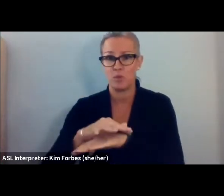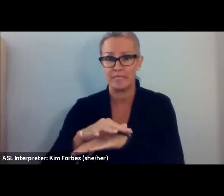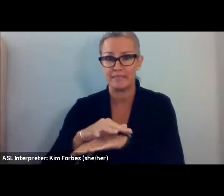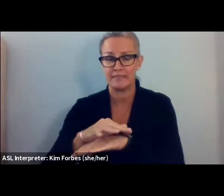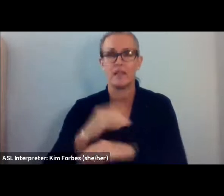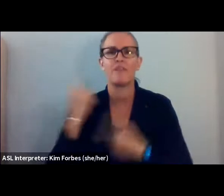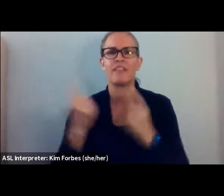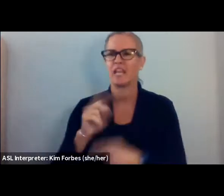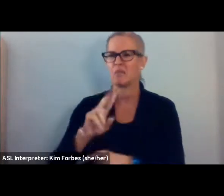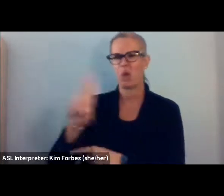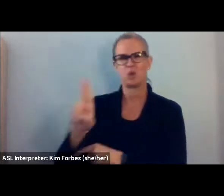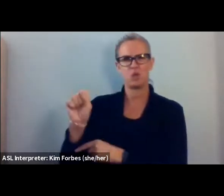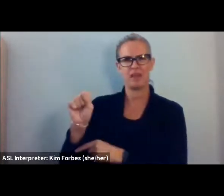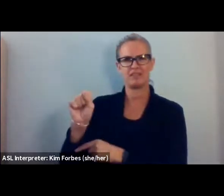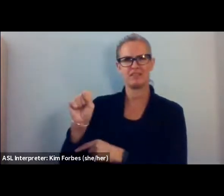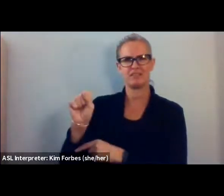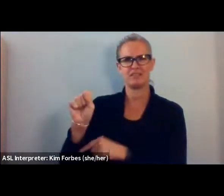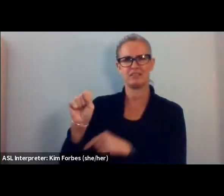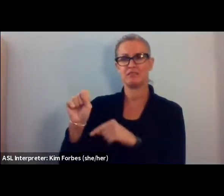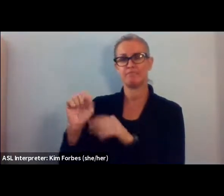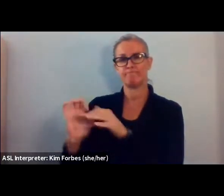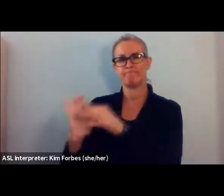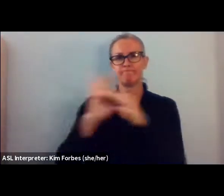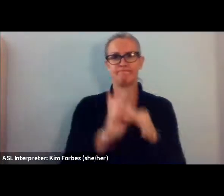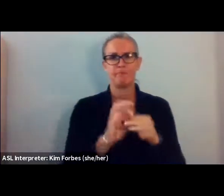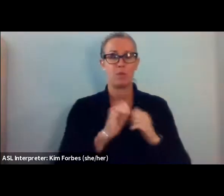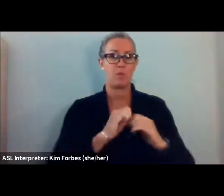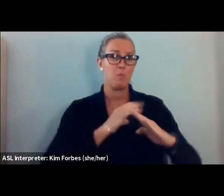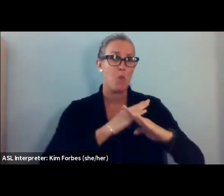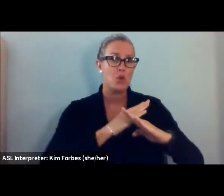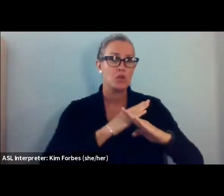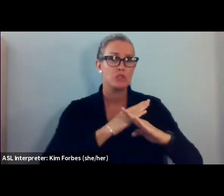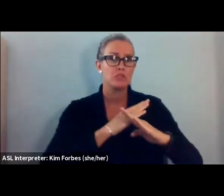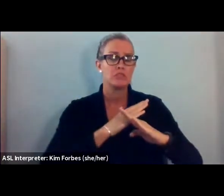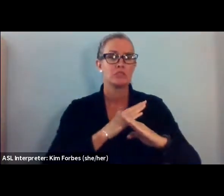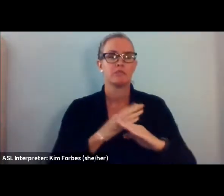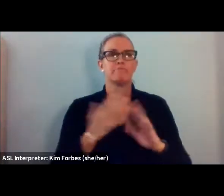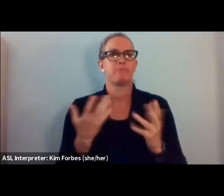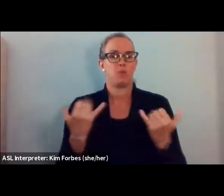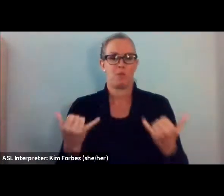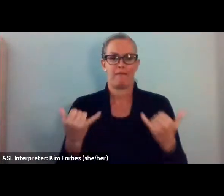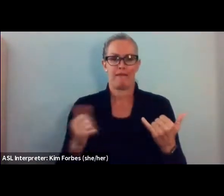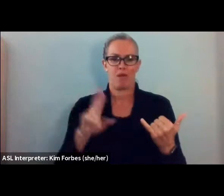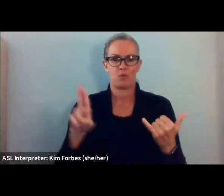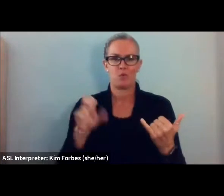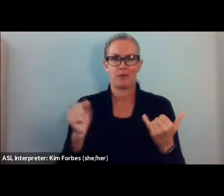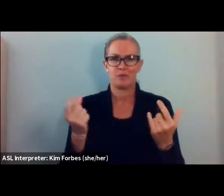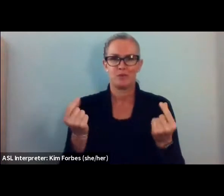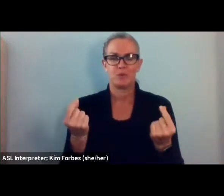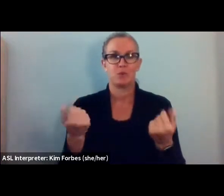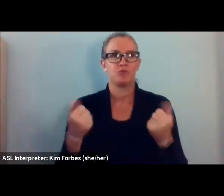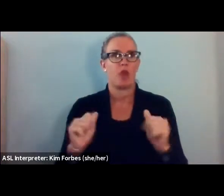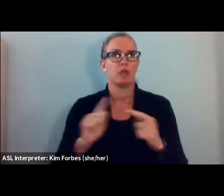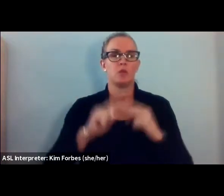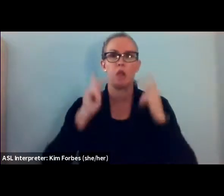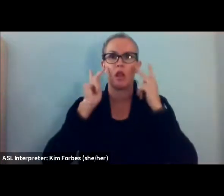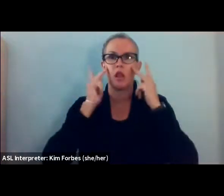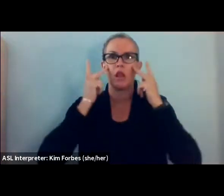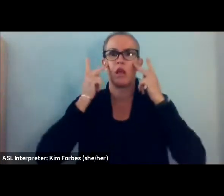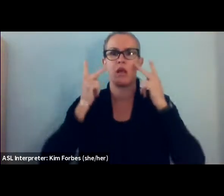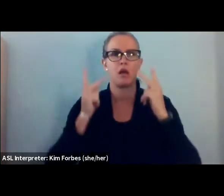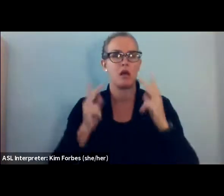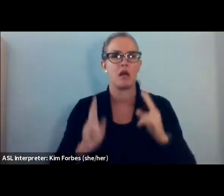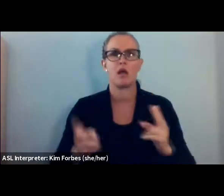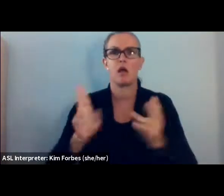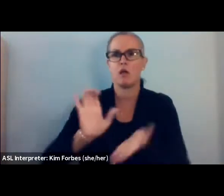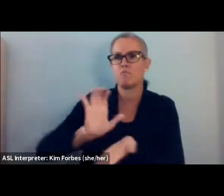borders is that as the US tries to sort of frantically sort of push people out